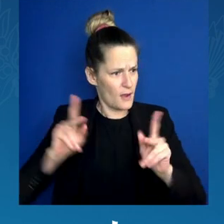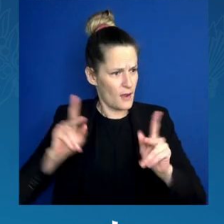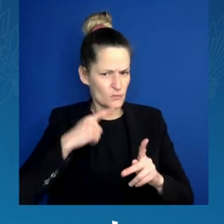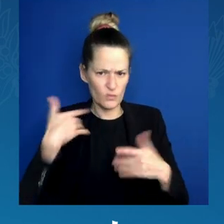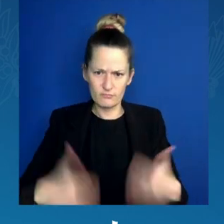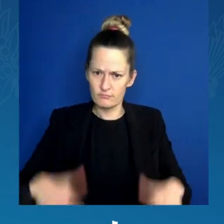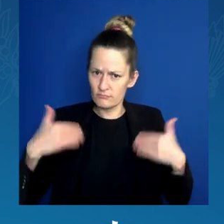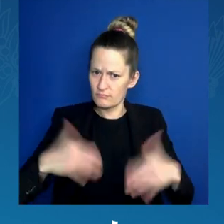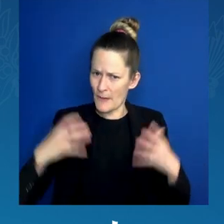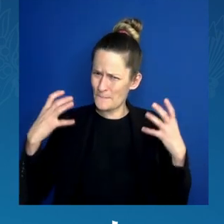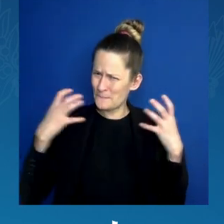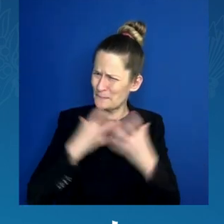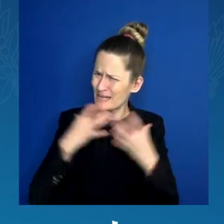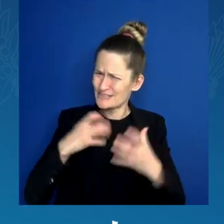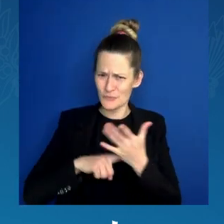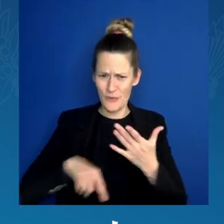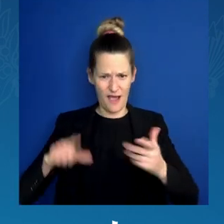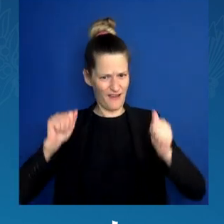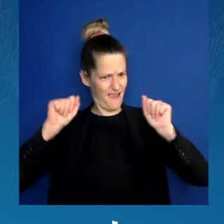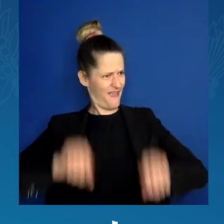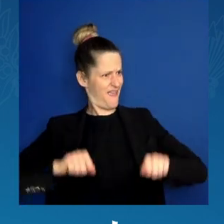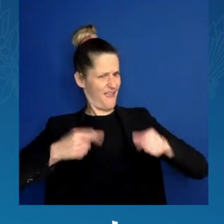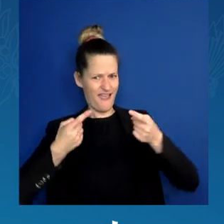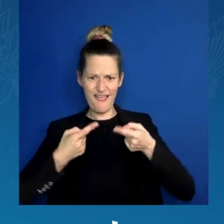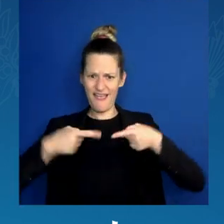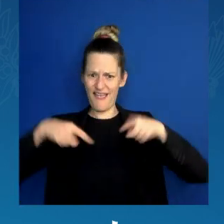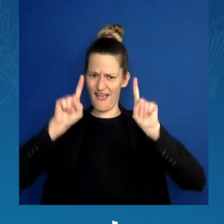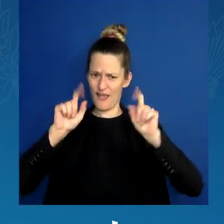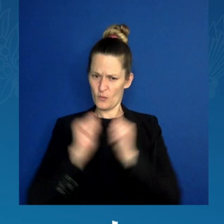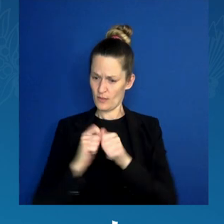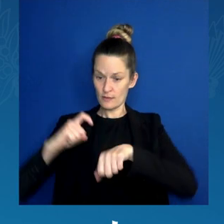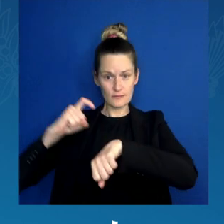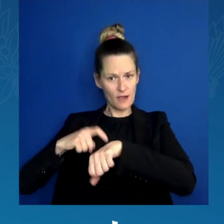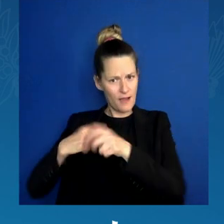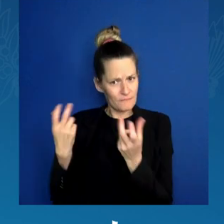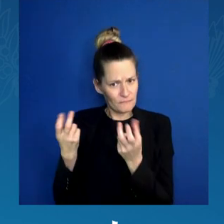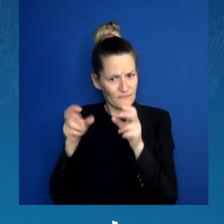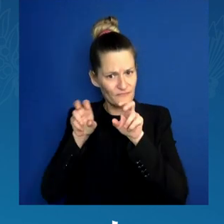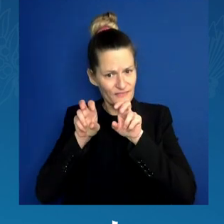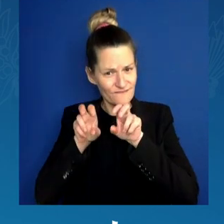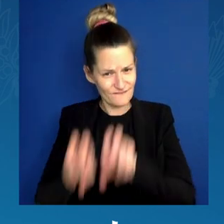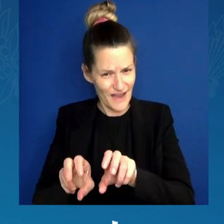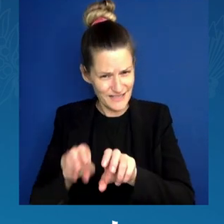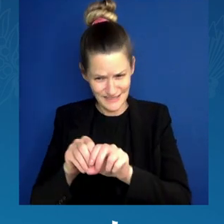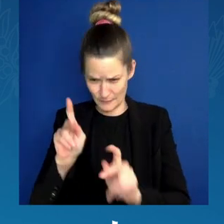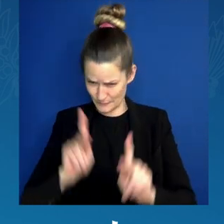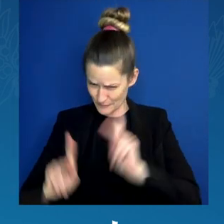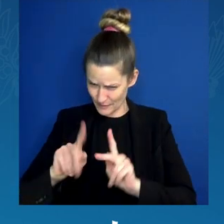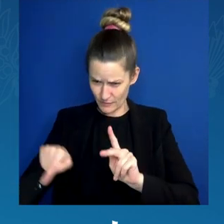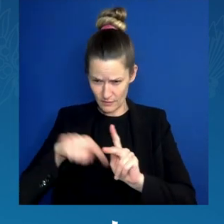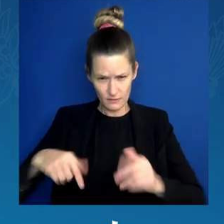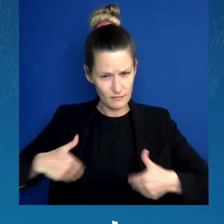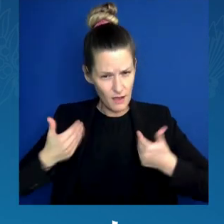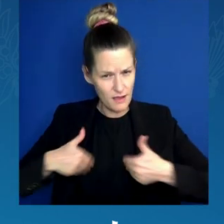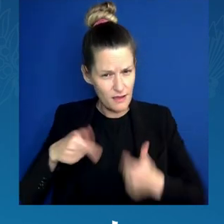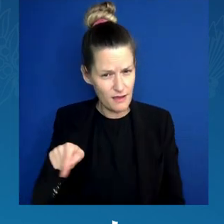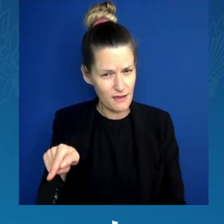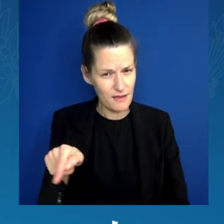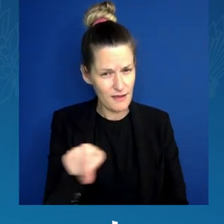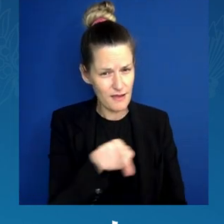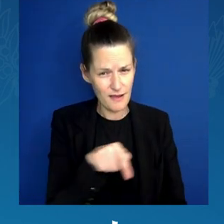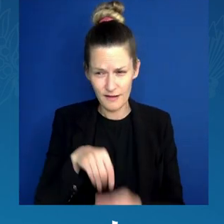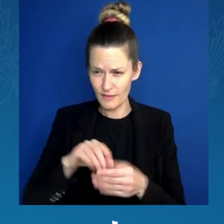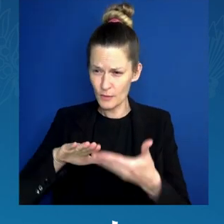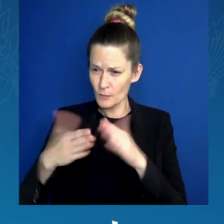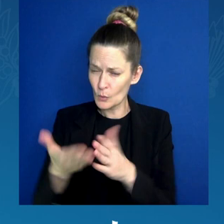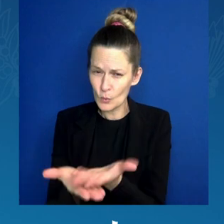our God-given capacity, which means investing in the young leaders in our communities. And so to